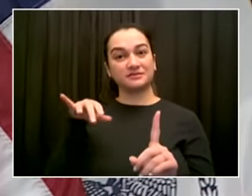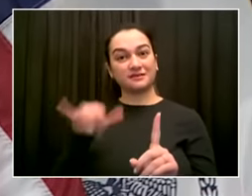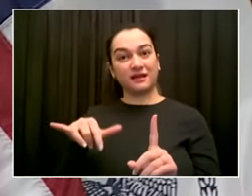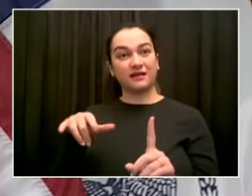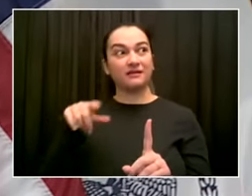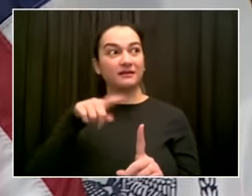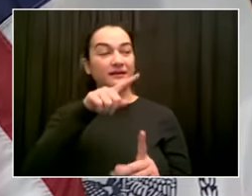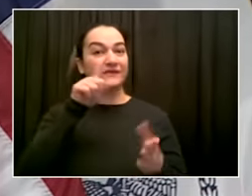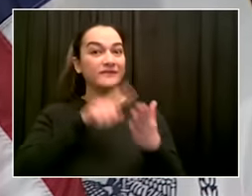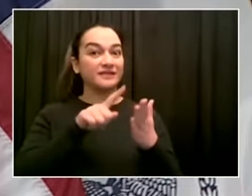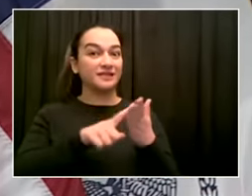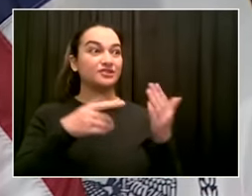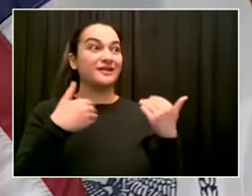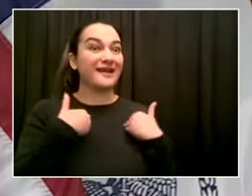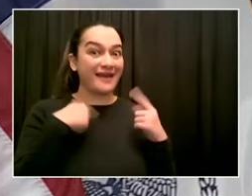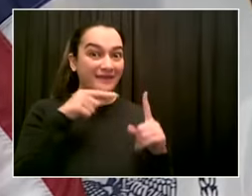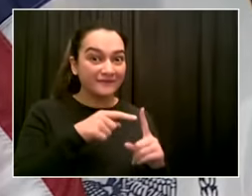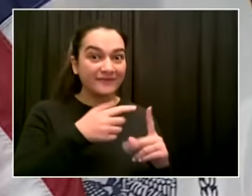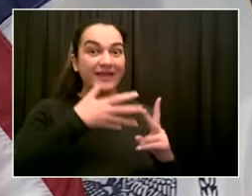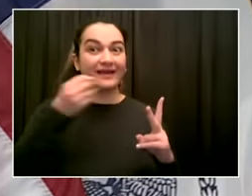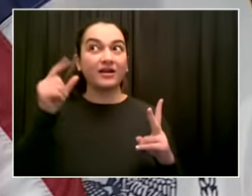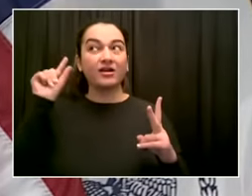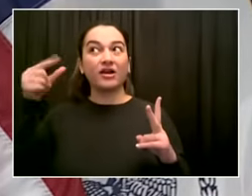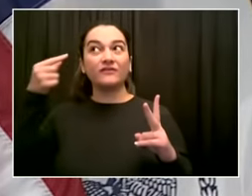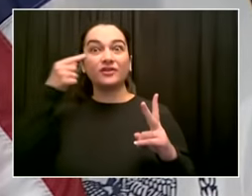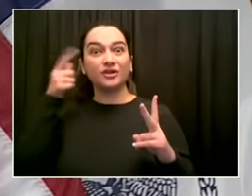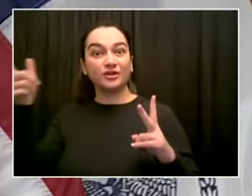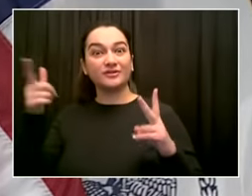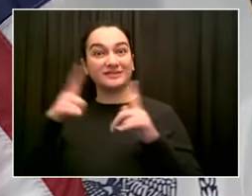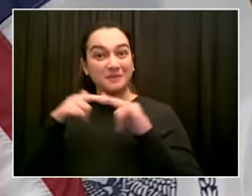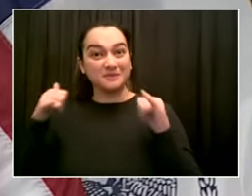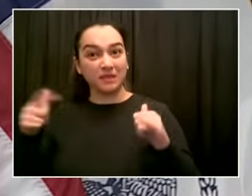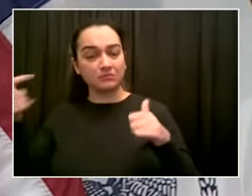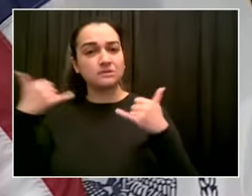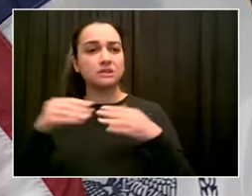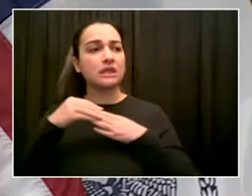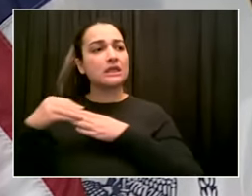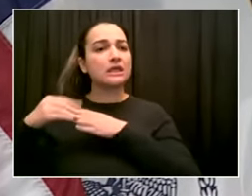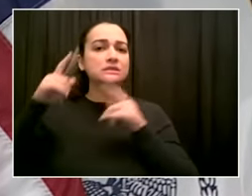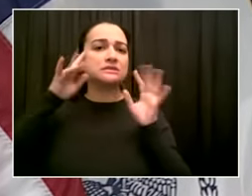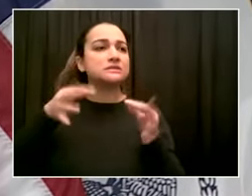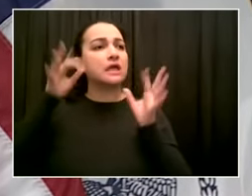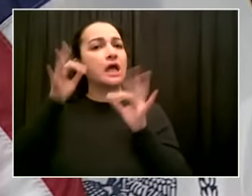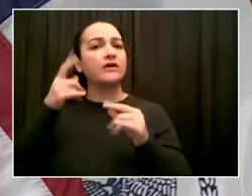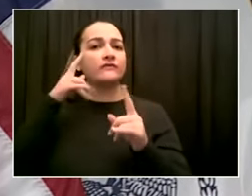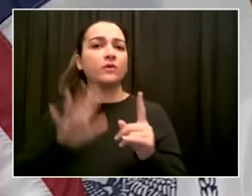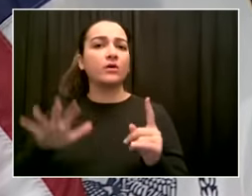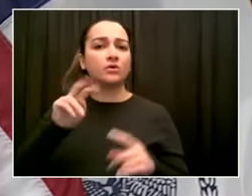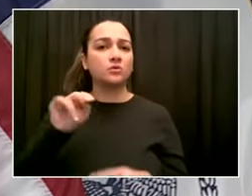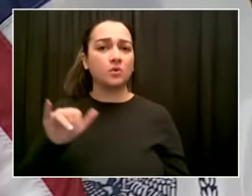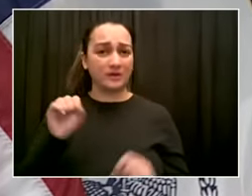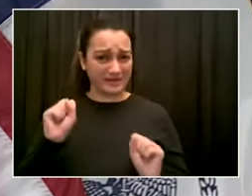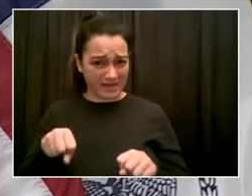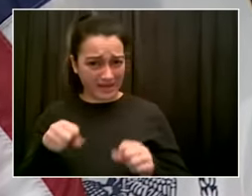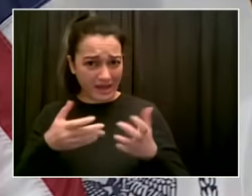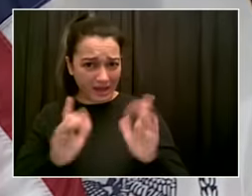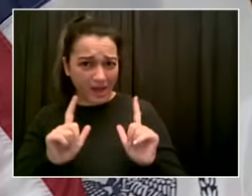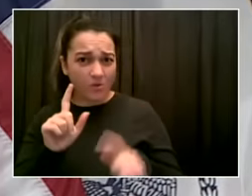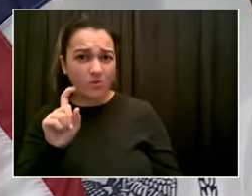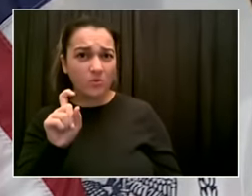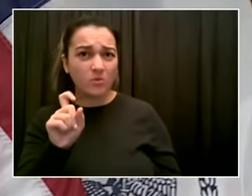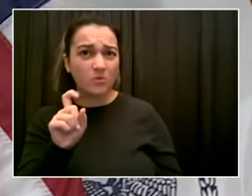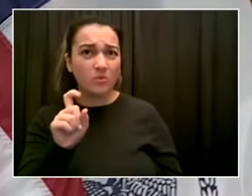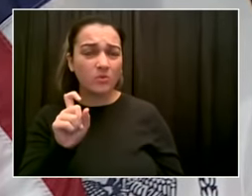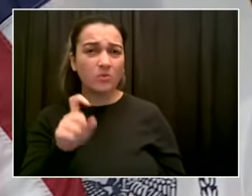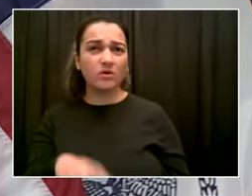Look, we need a full investigation into the allegations of sexual harassment. We need a full investigation into the nursing home scandal. We need